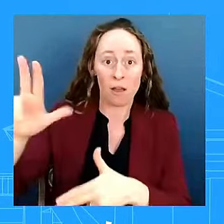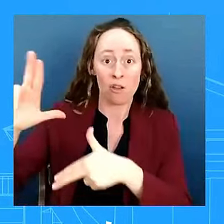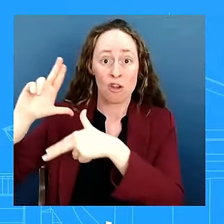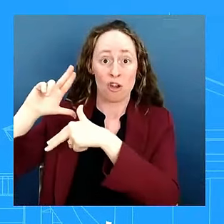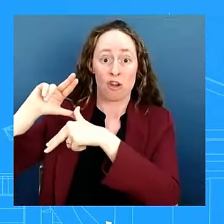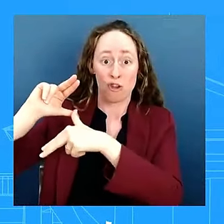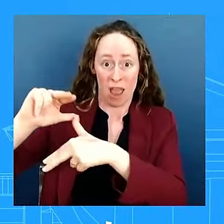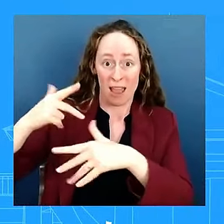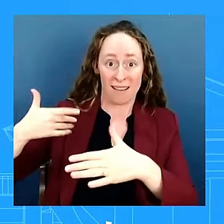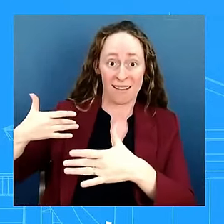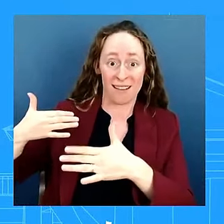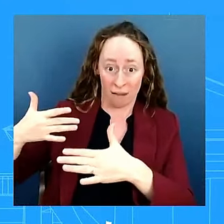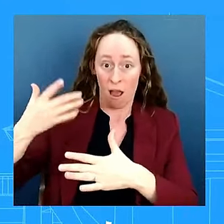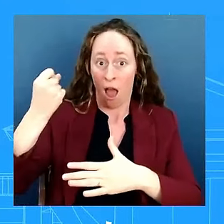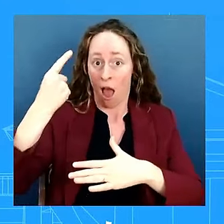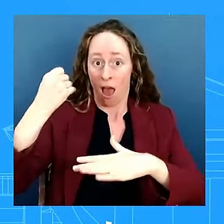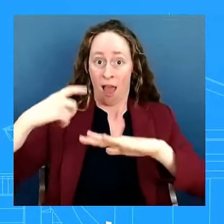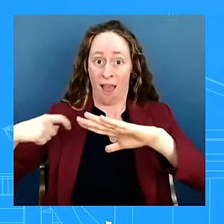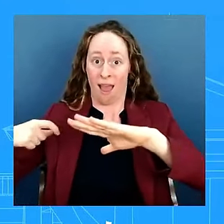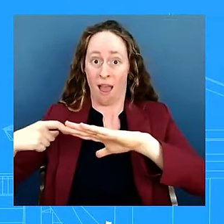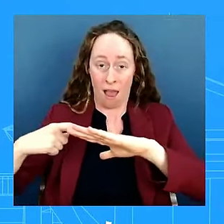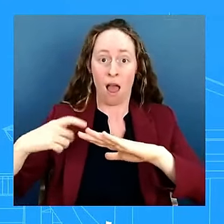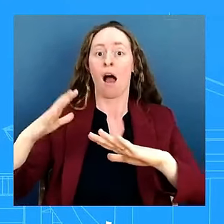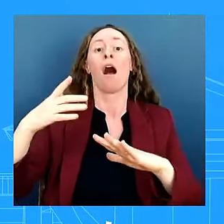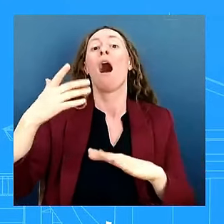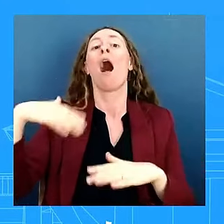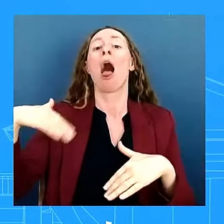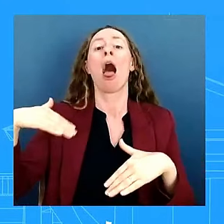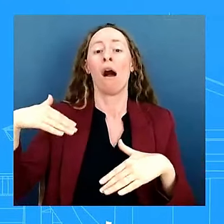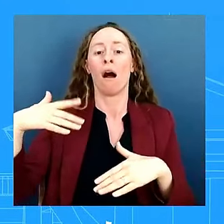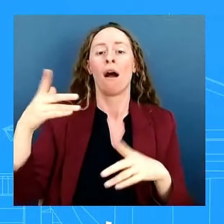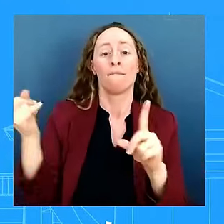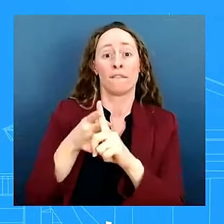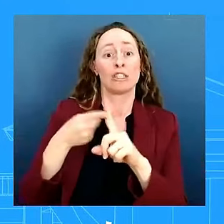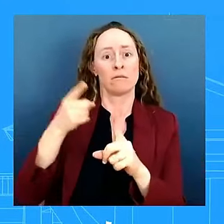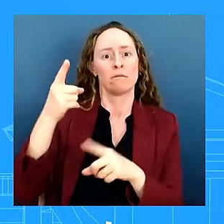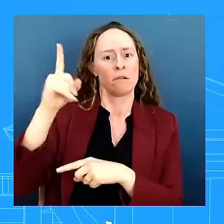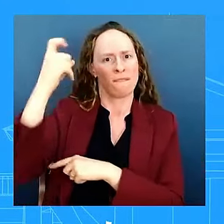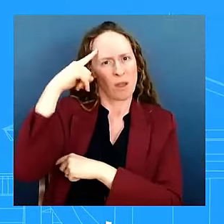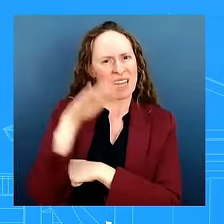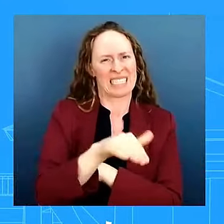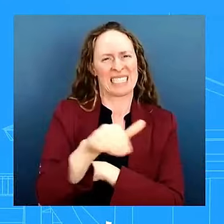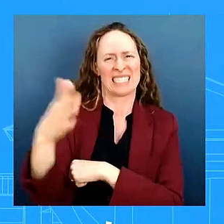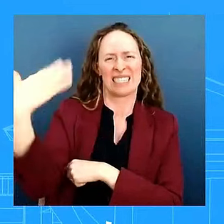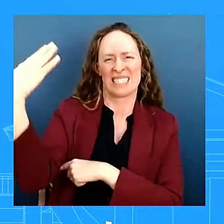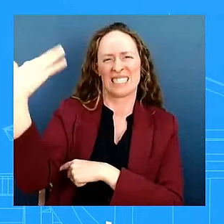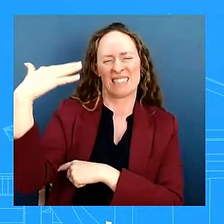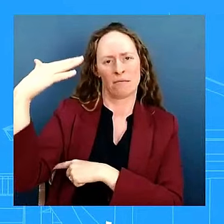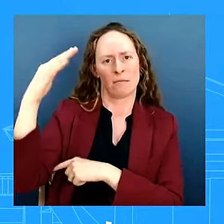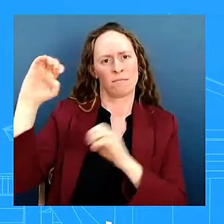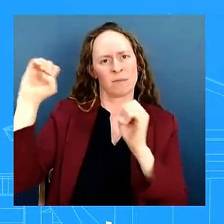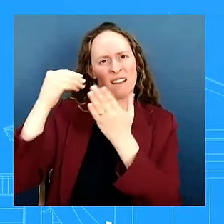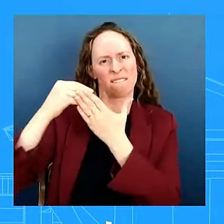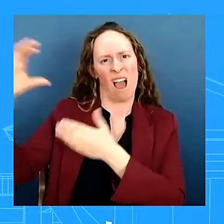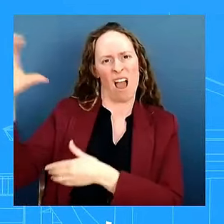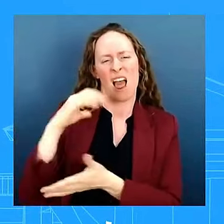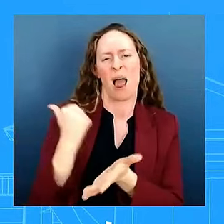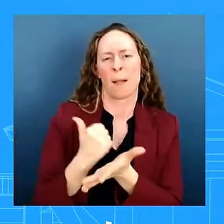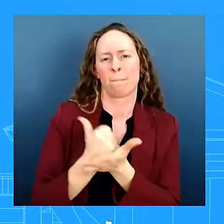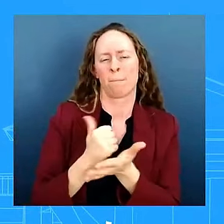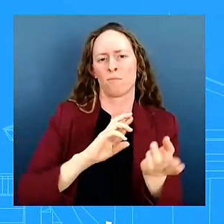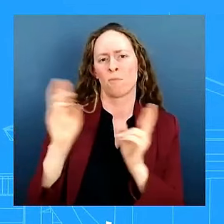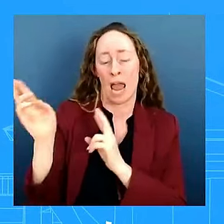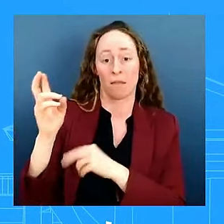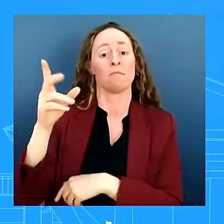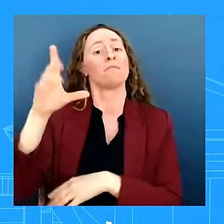landry's of louisiana's request for an emergency declaration which unlocked federal assistance to help support life-saving